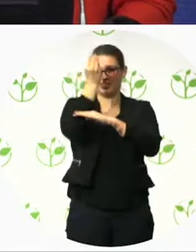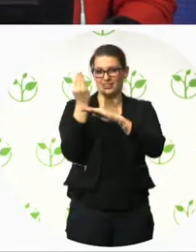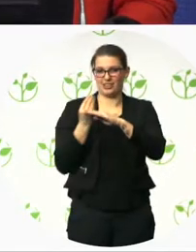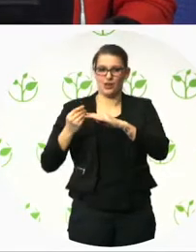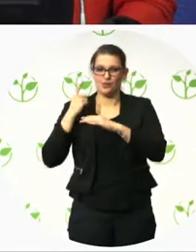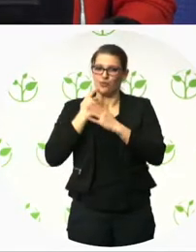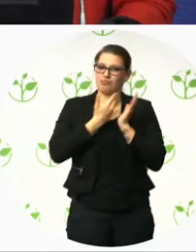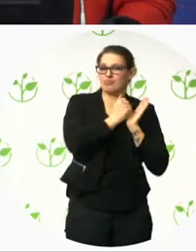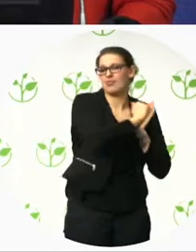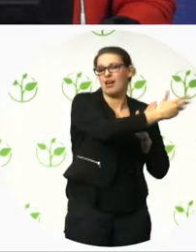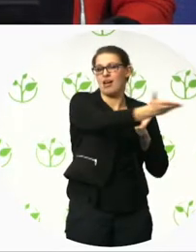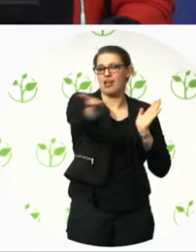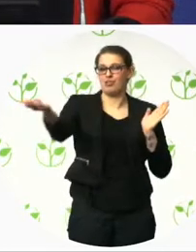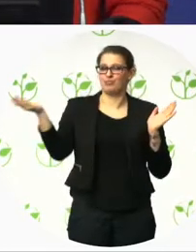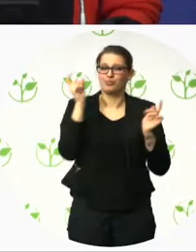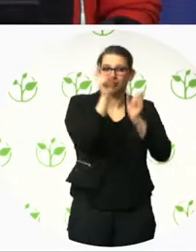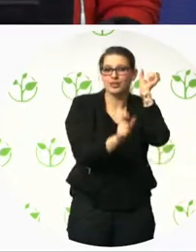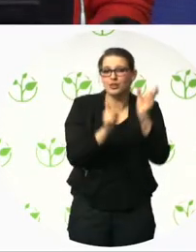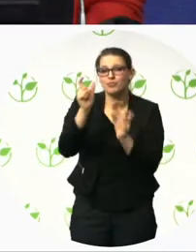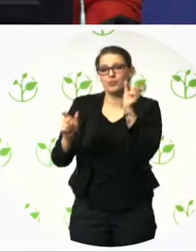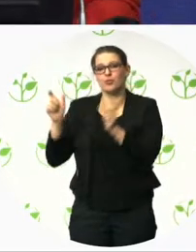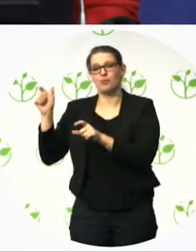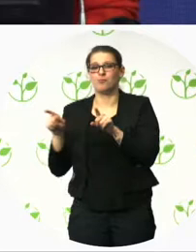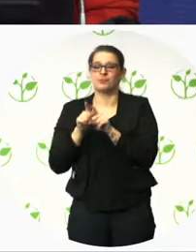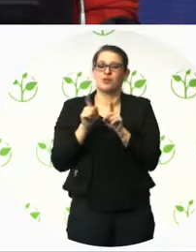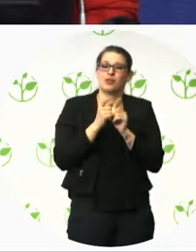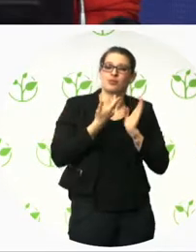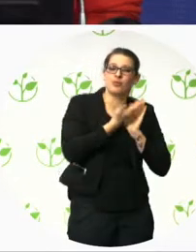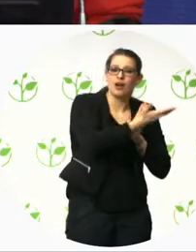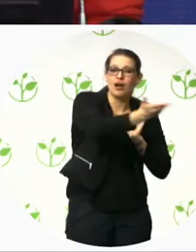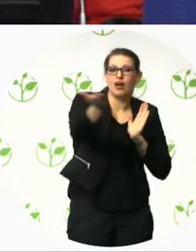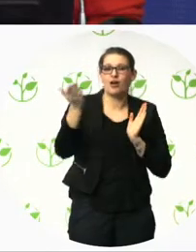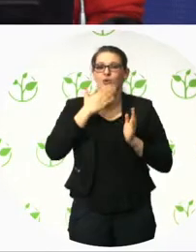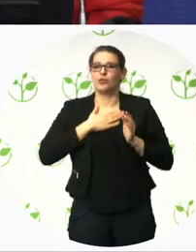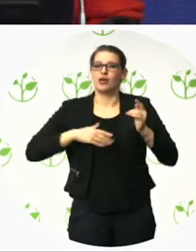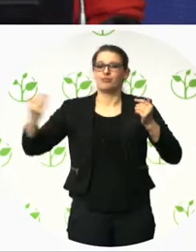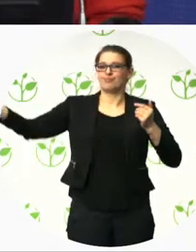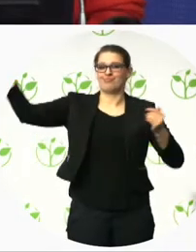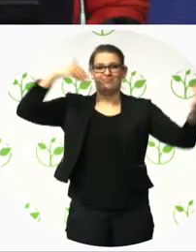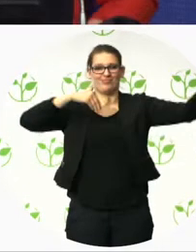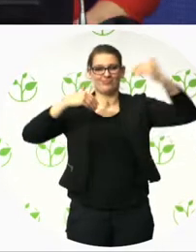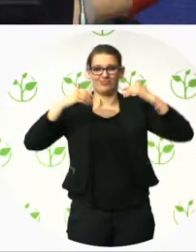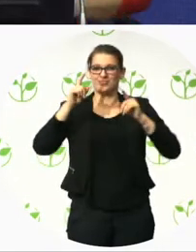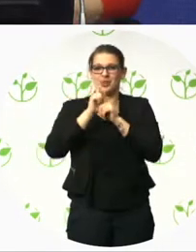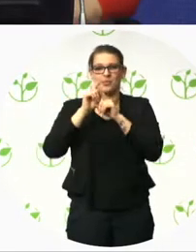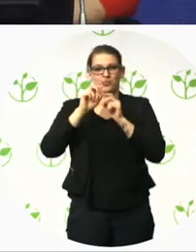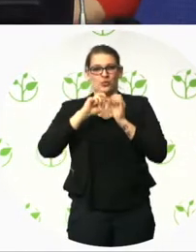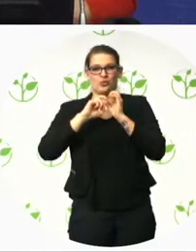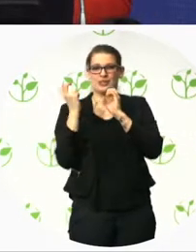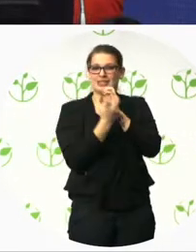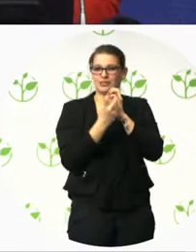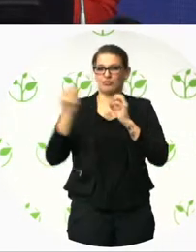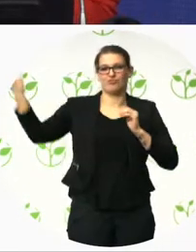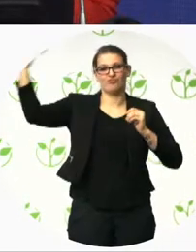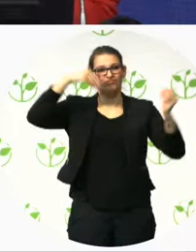will get universally designed for all the visitors and the tourists. That is my point of view.